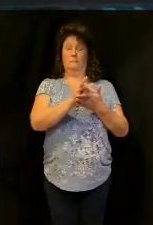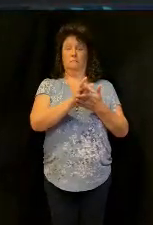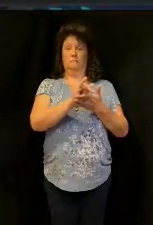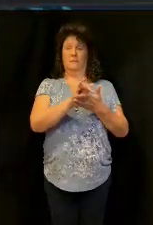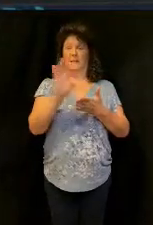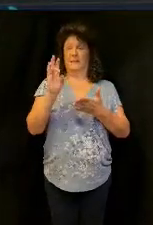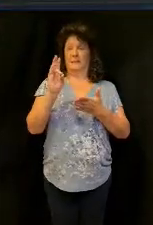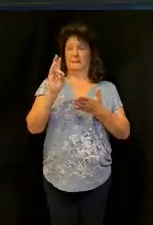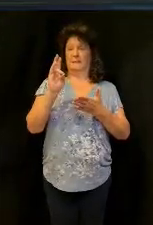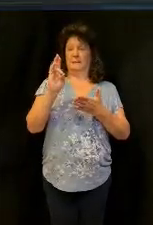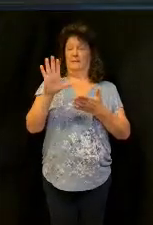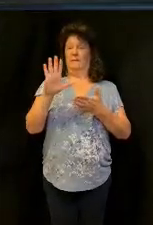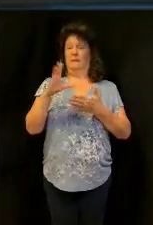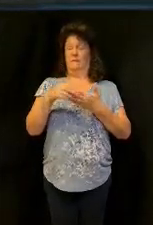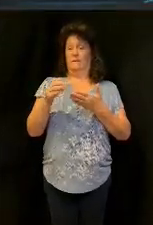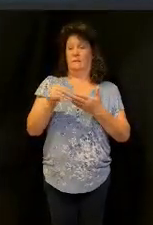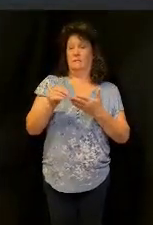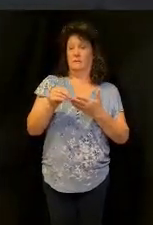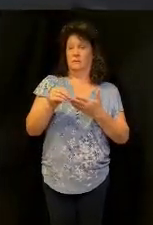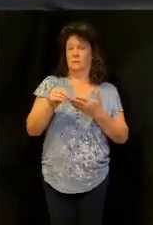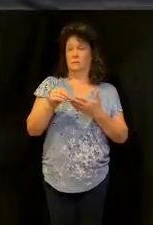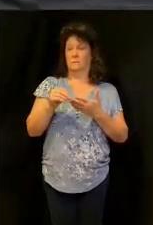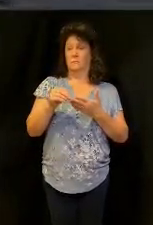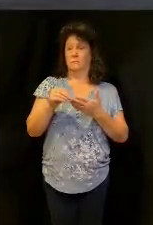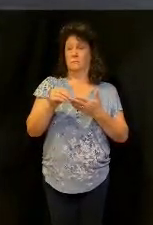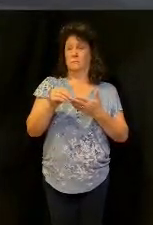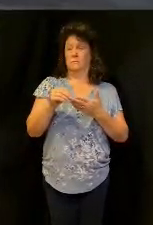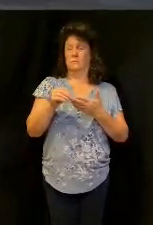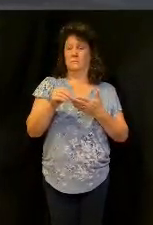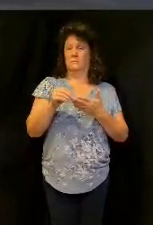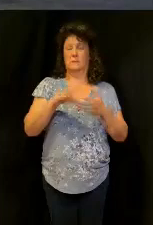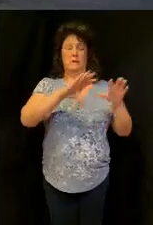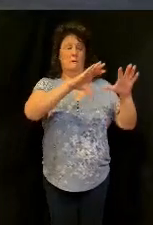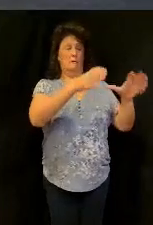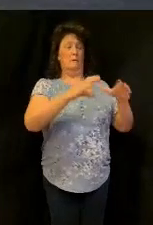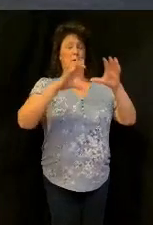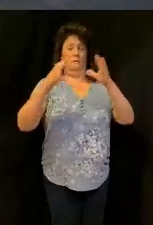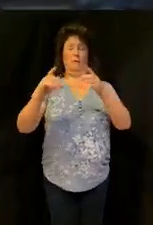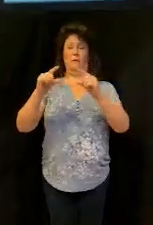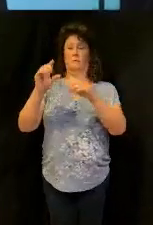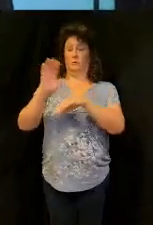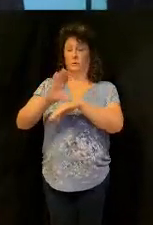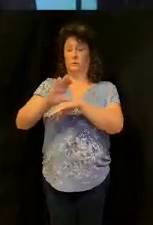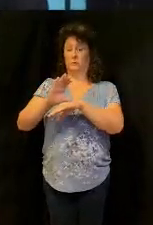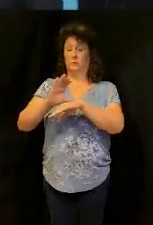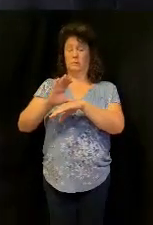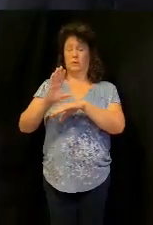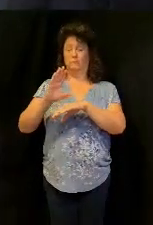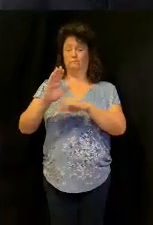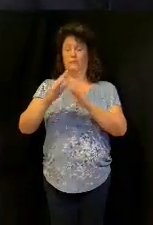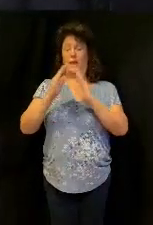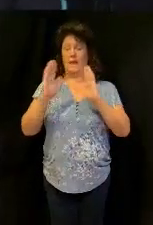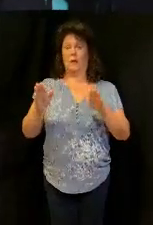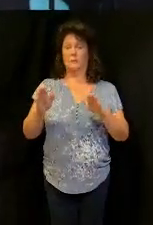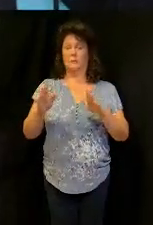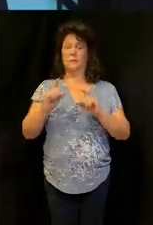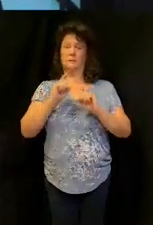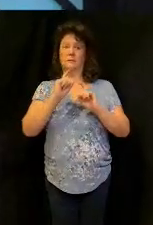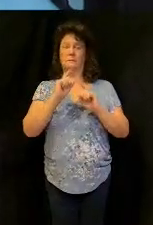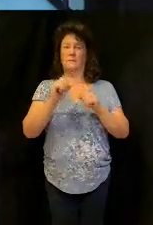so listen, this is the point, is that this church is a great giving church, so this is not about because we're struggling here,